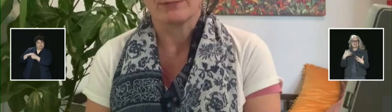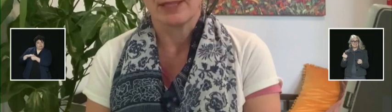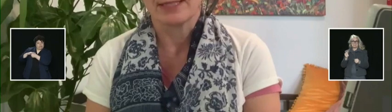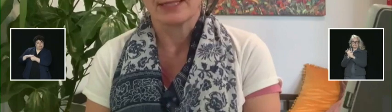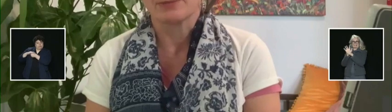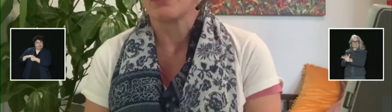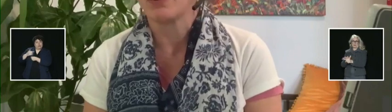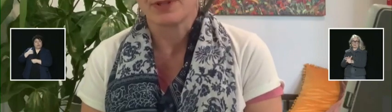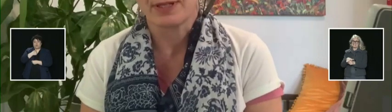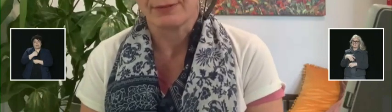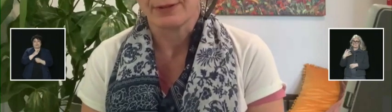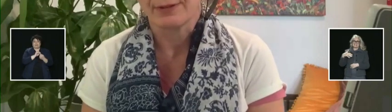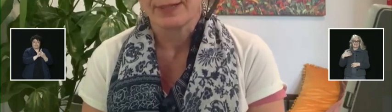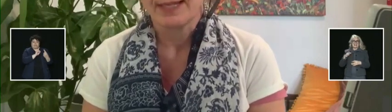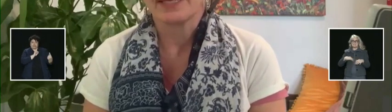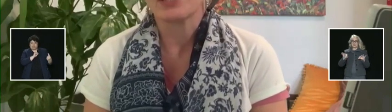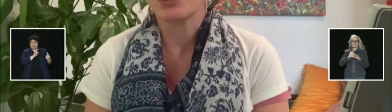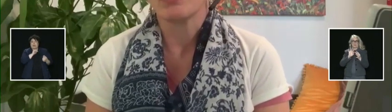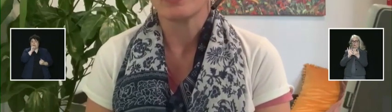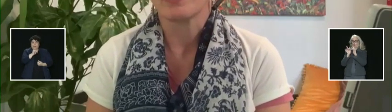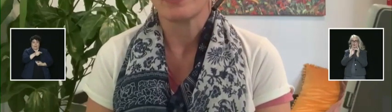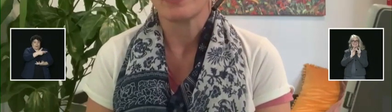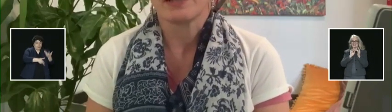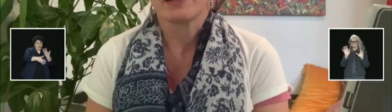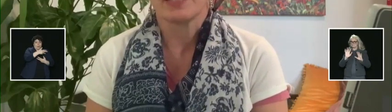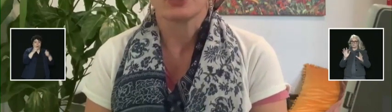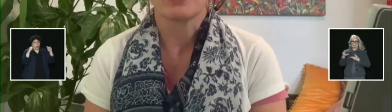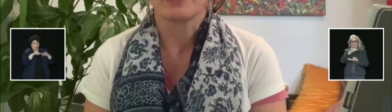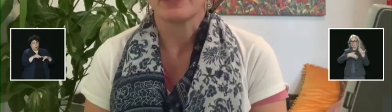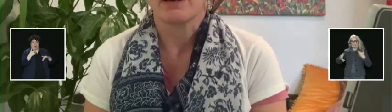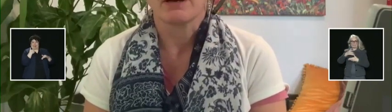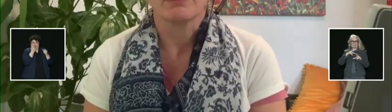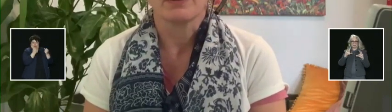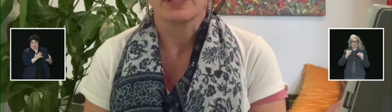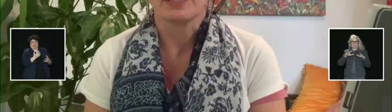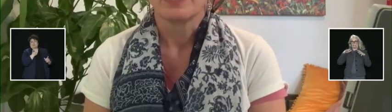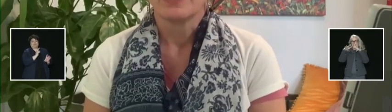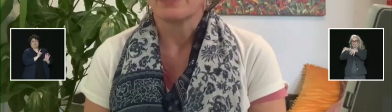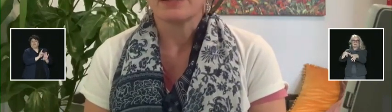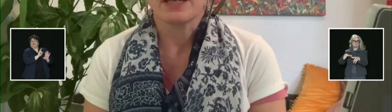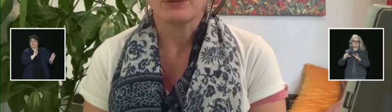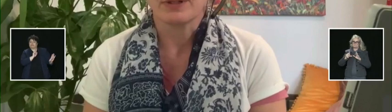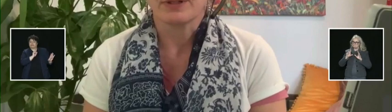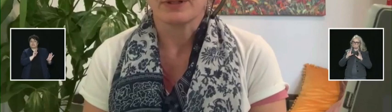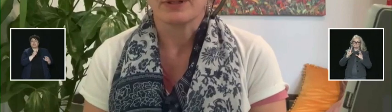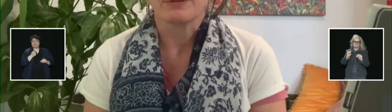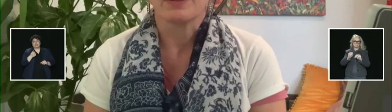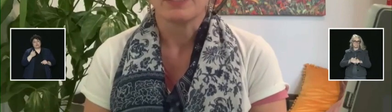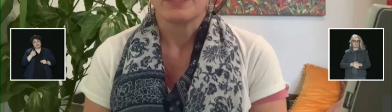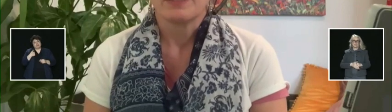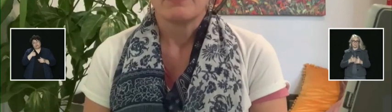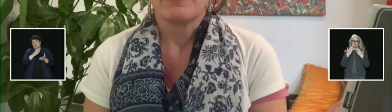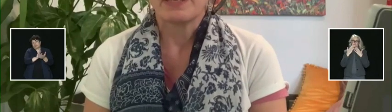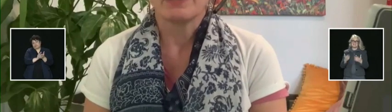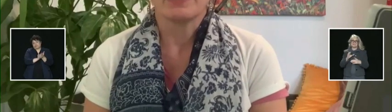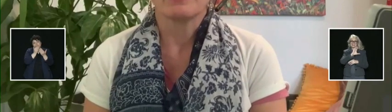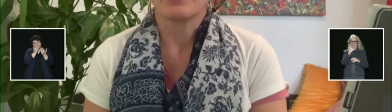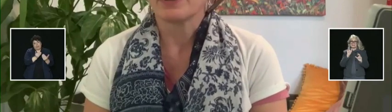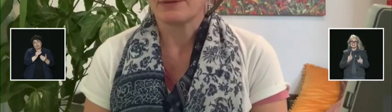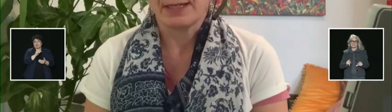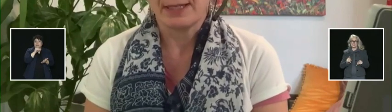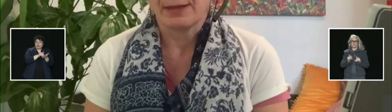and avoid crowded places more than ever. And I do want to thank the incredibly hard-working healthcare workers who are